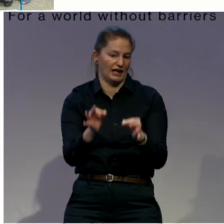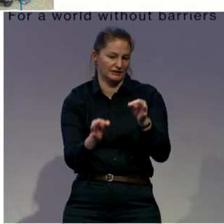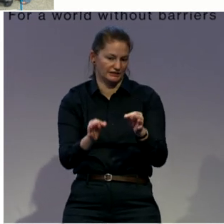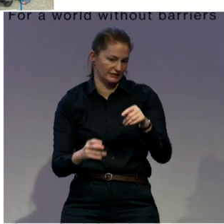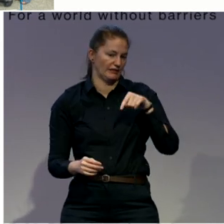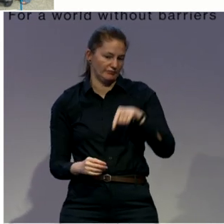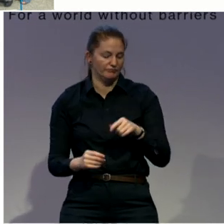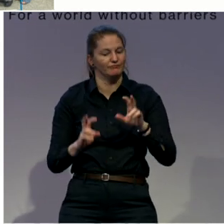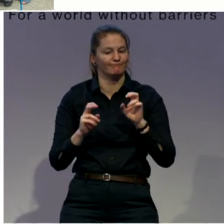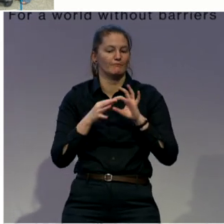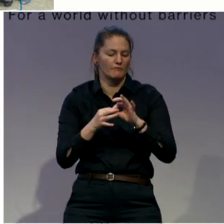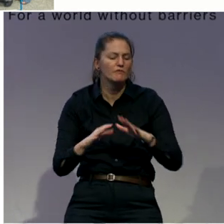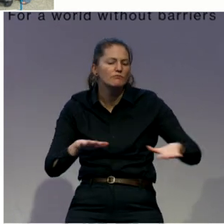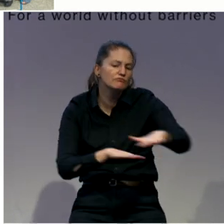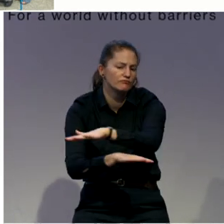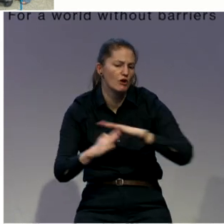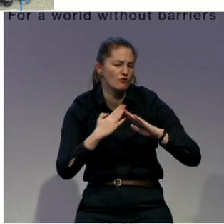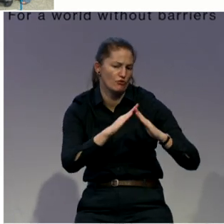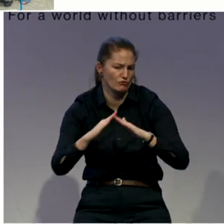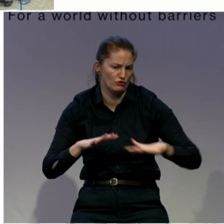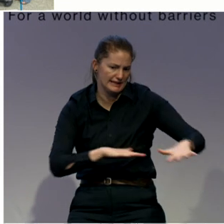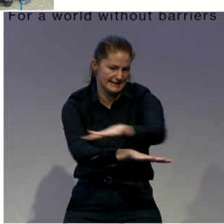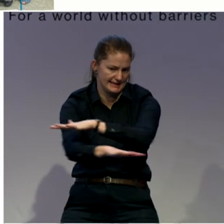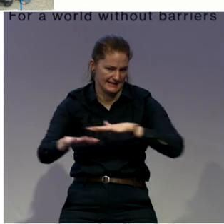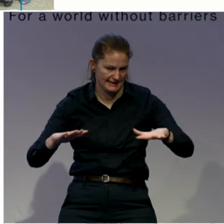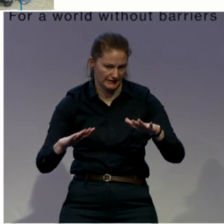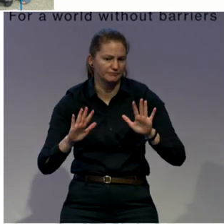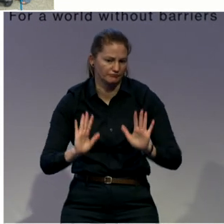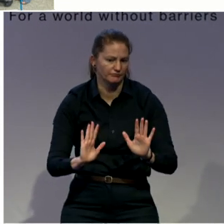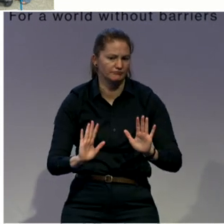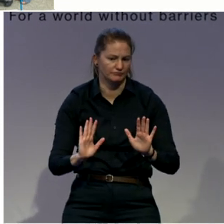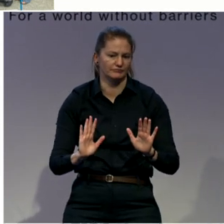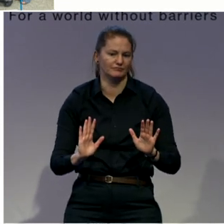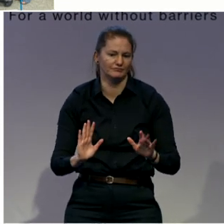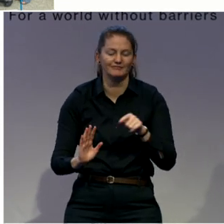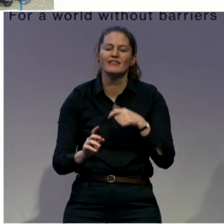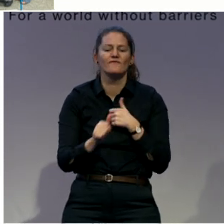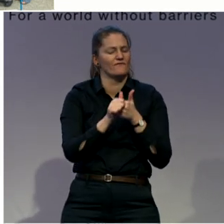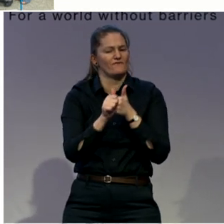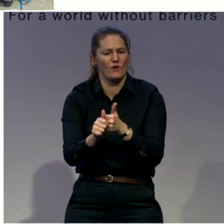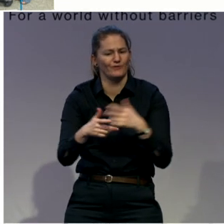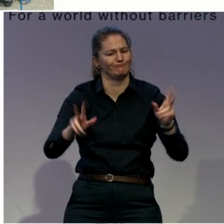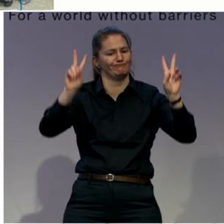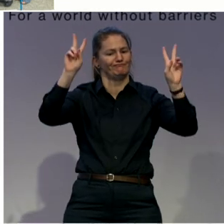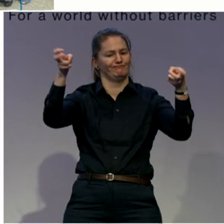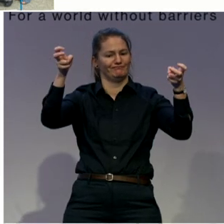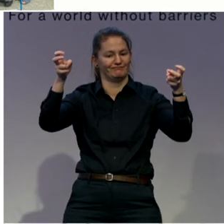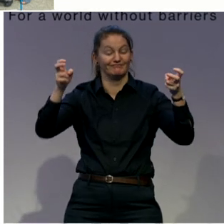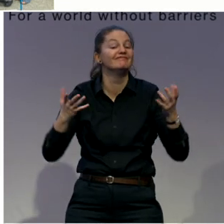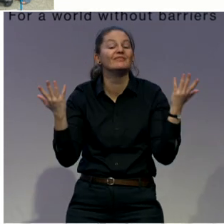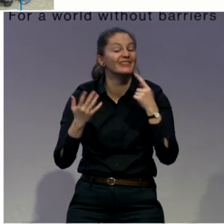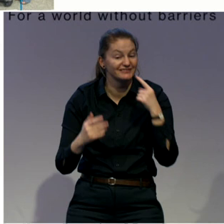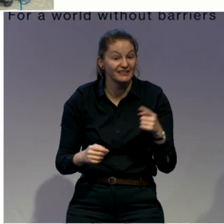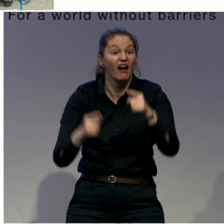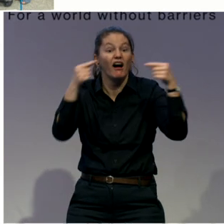when it comes to disability, and that is nothing about us without us. So people with disabilities are an integral part of the disability